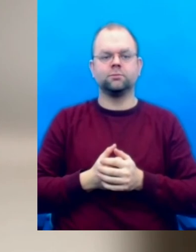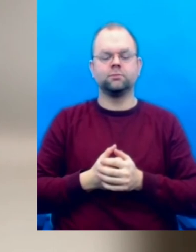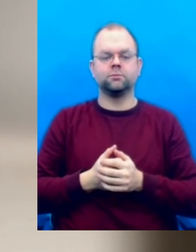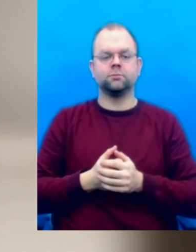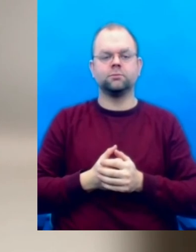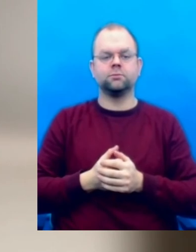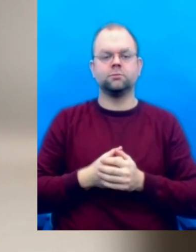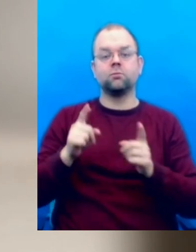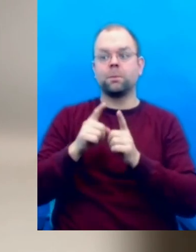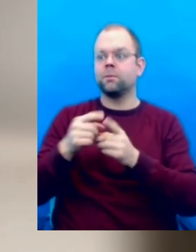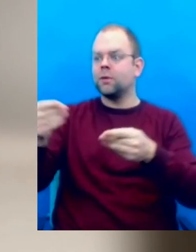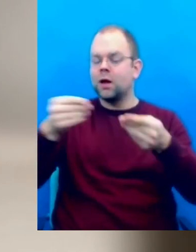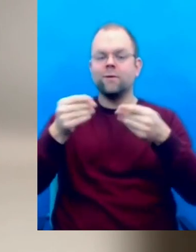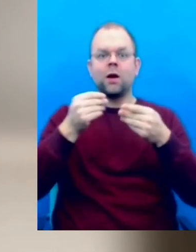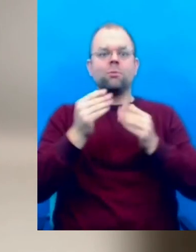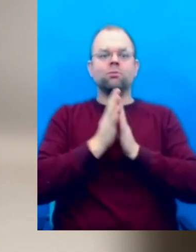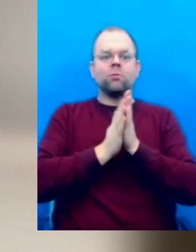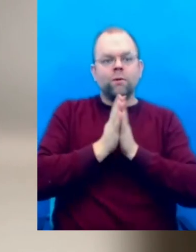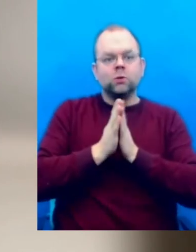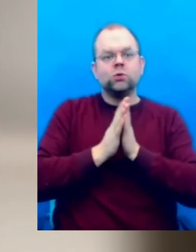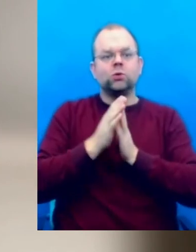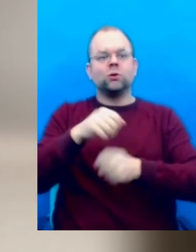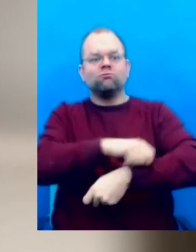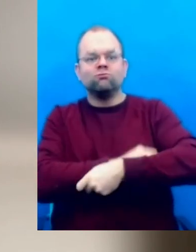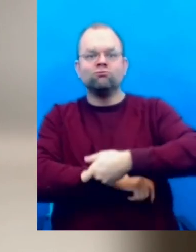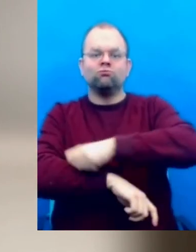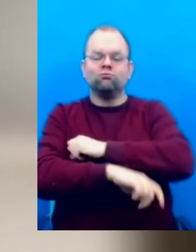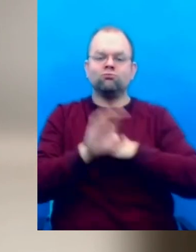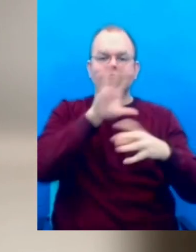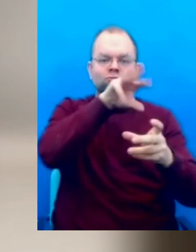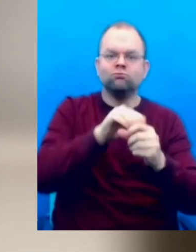discover and really create, move a meter to action.